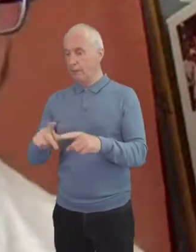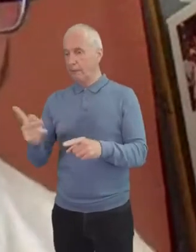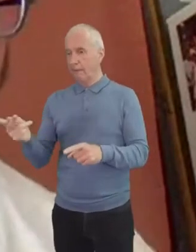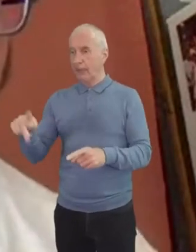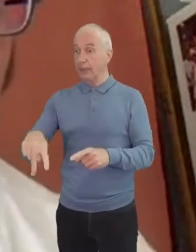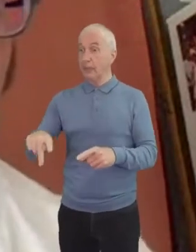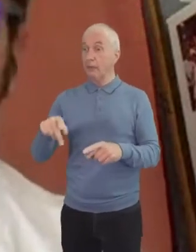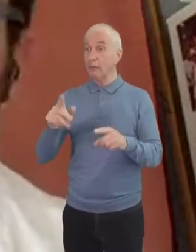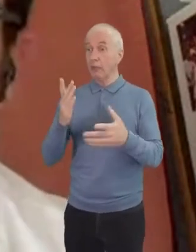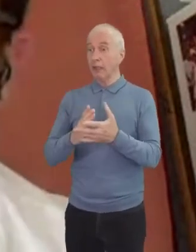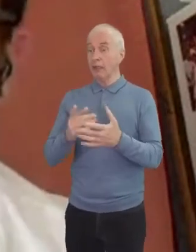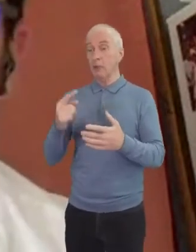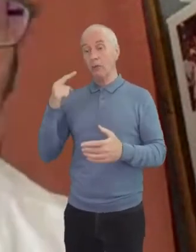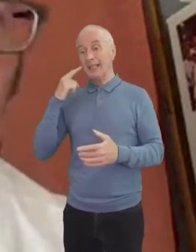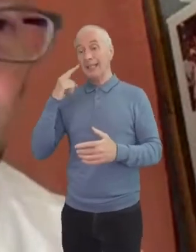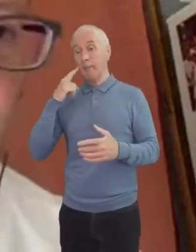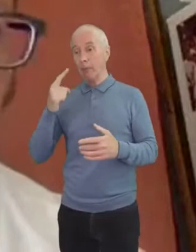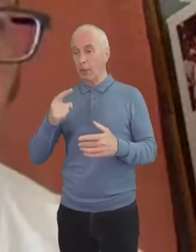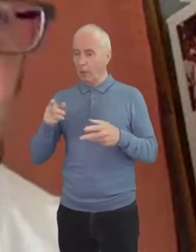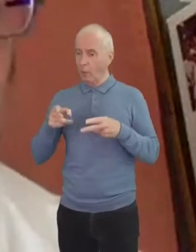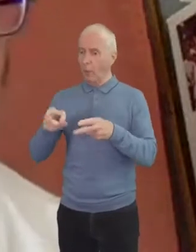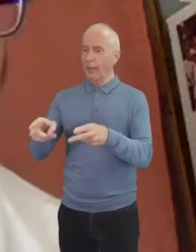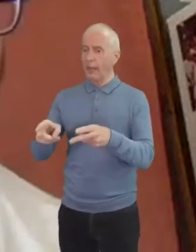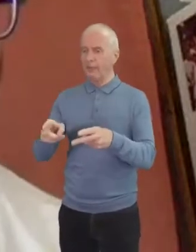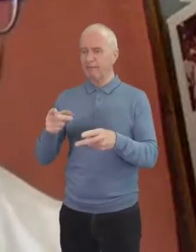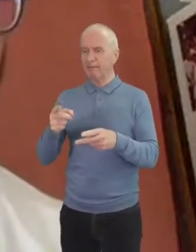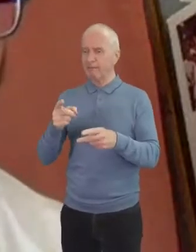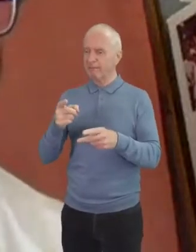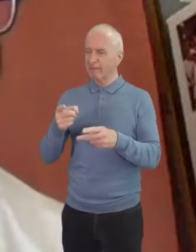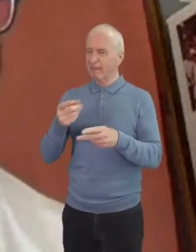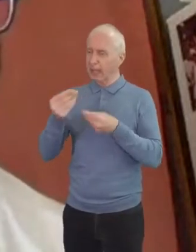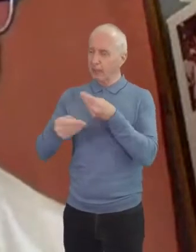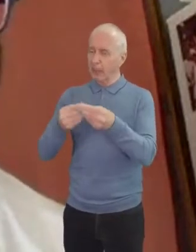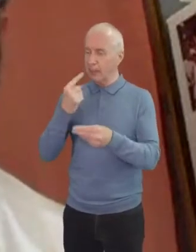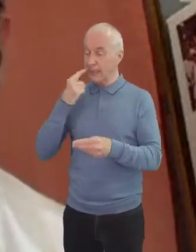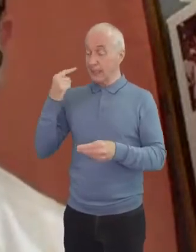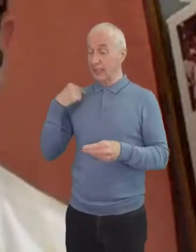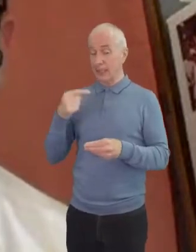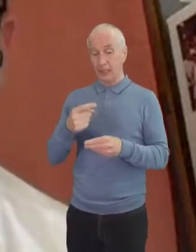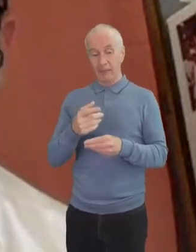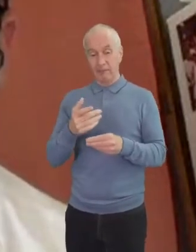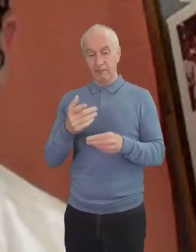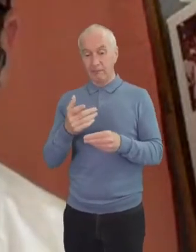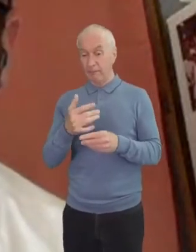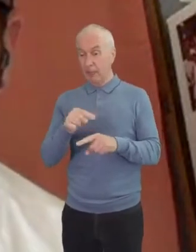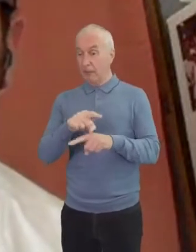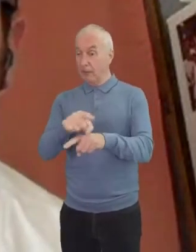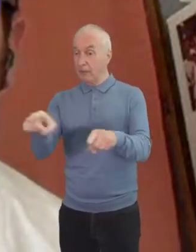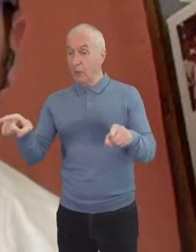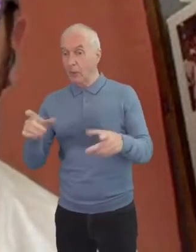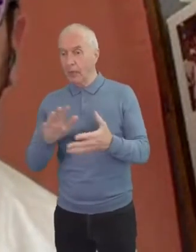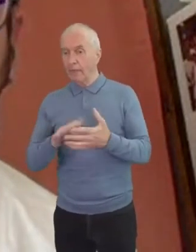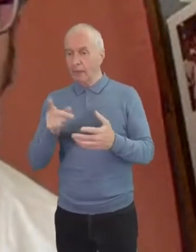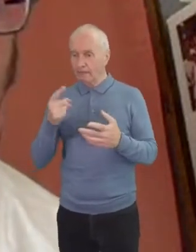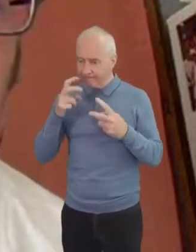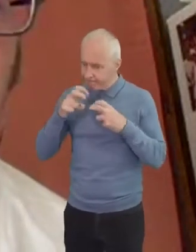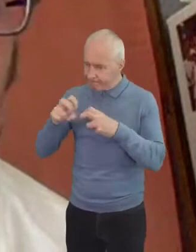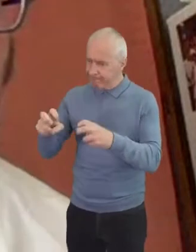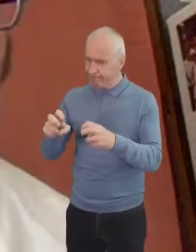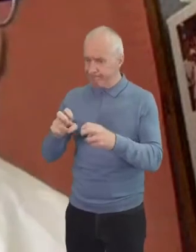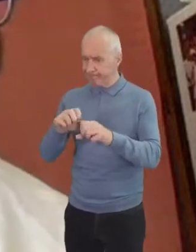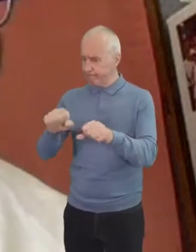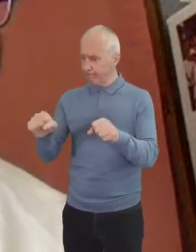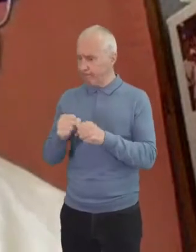way i mentioned it a little bit uh yesterday and some of y'all might have followed our work for a while um and you know over